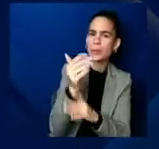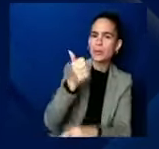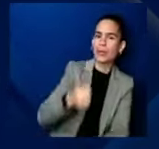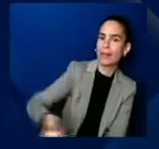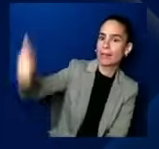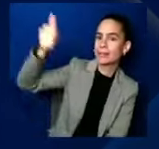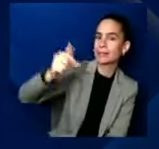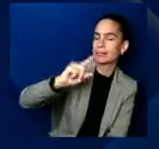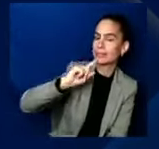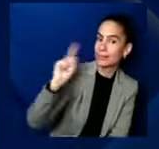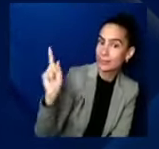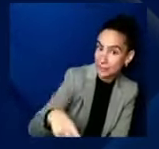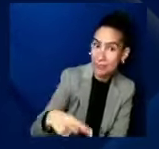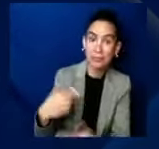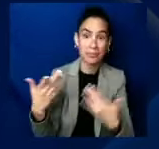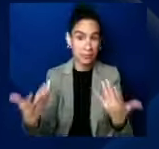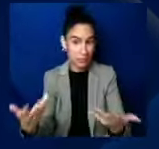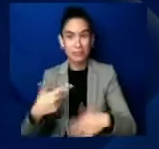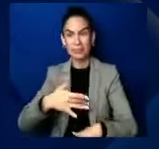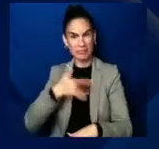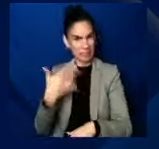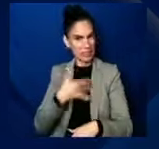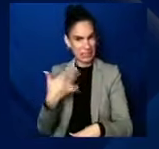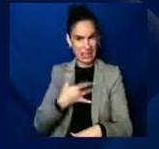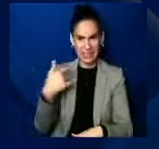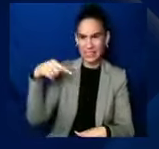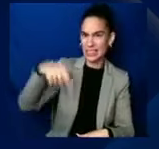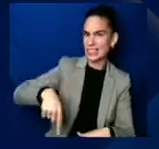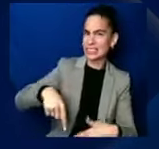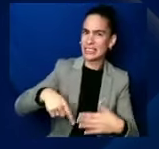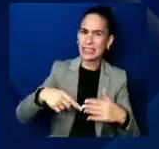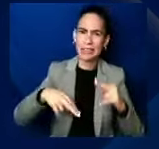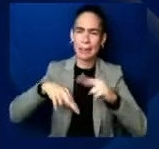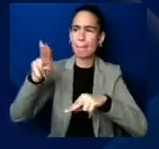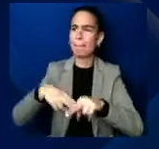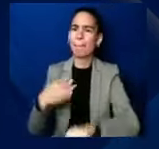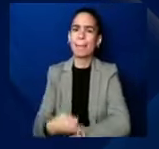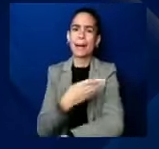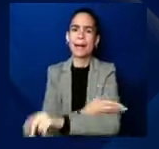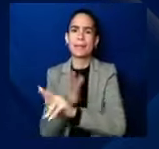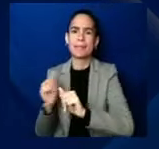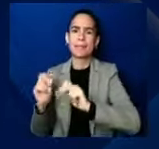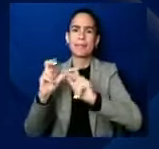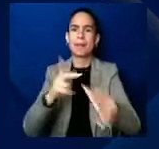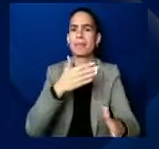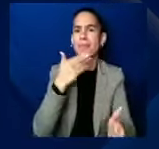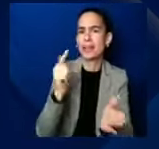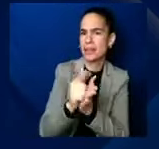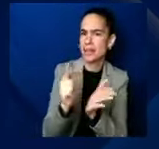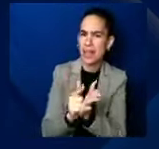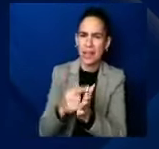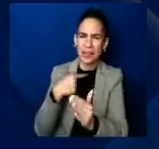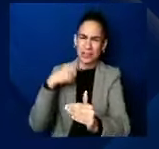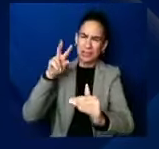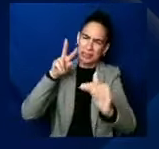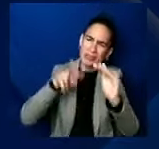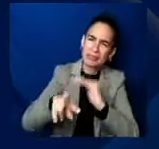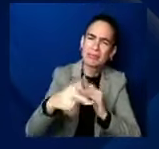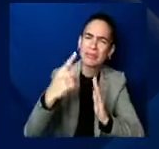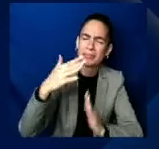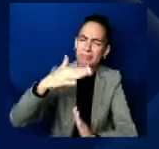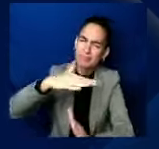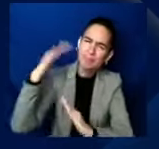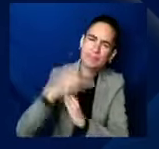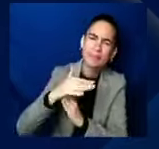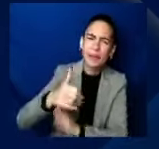greatest pieces of legislation in American history to build back better policies and build back better bill. And so I know this has been mentioned throughout